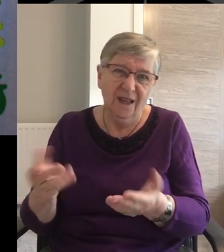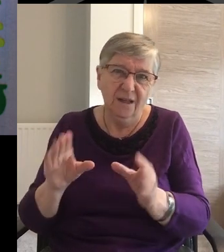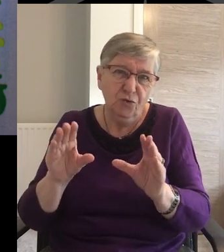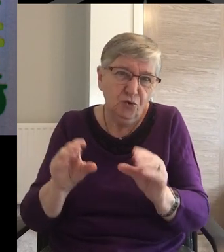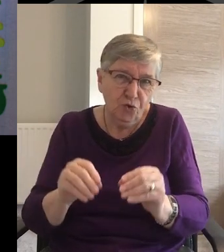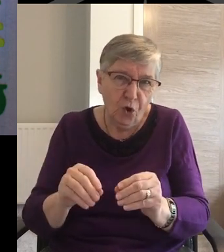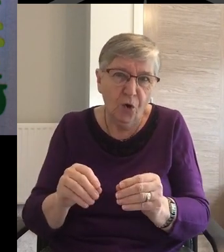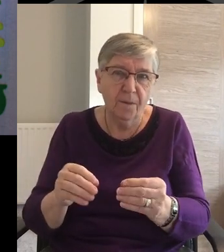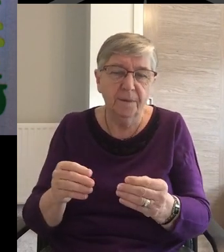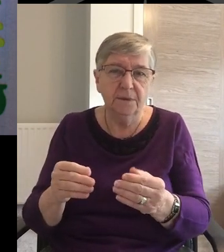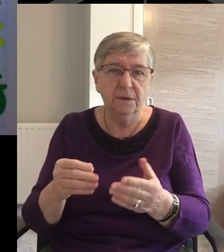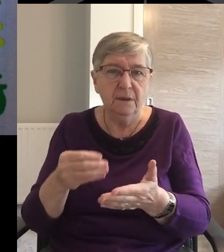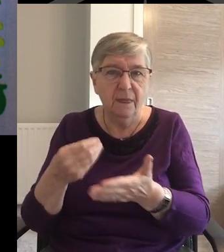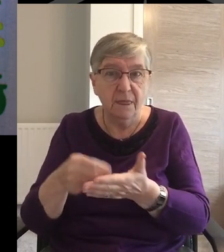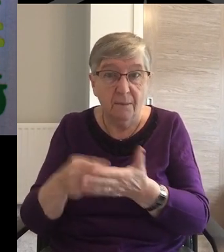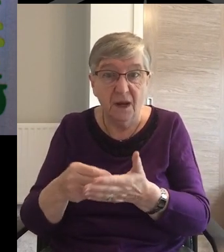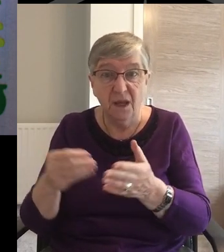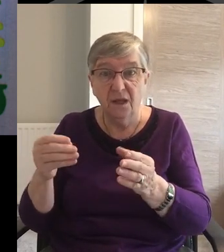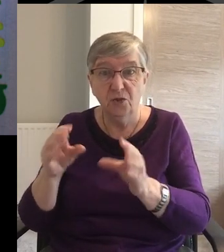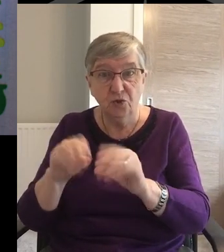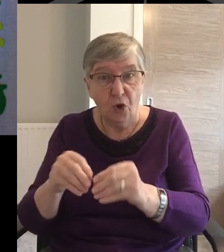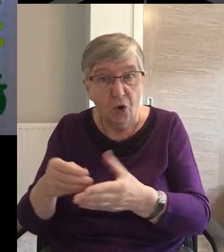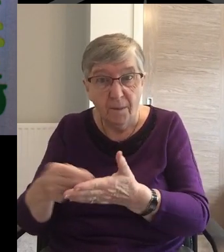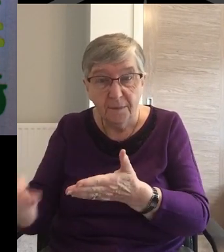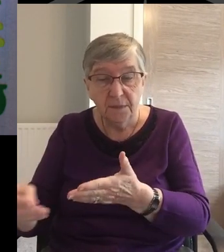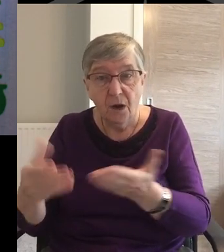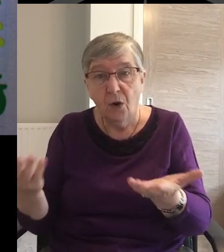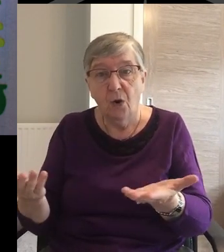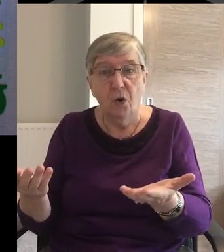collections had gone down Or stopped completely